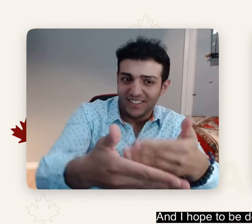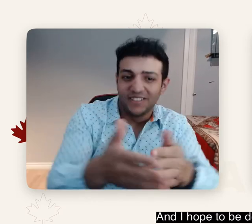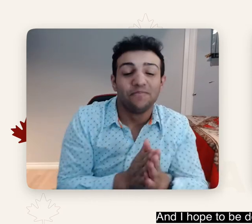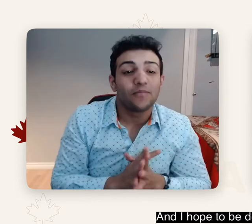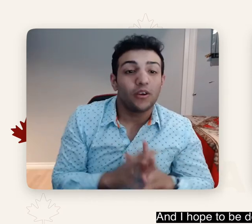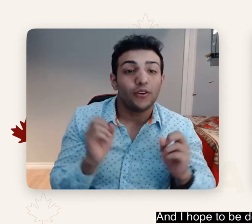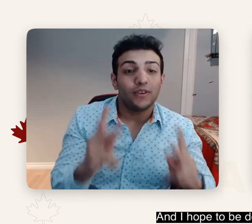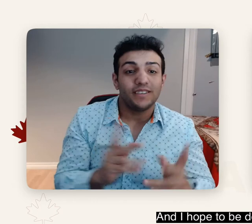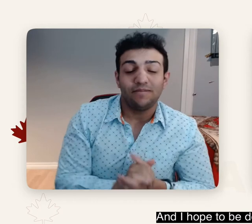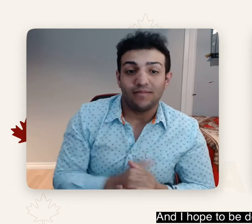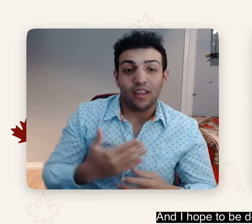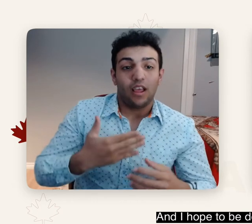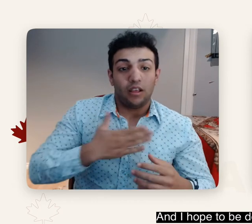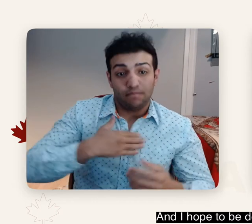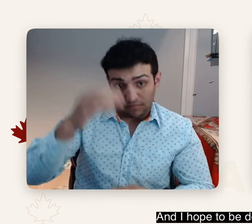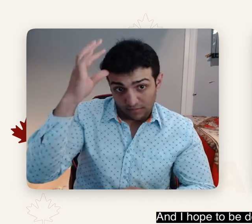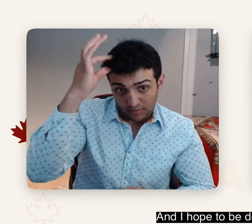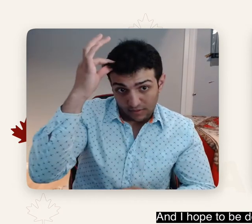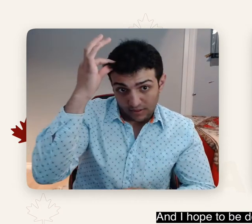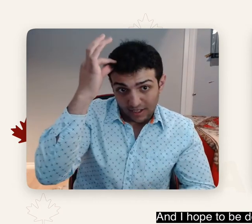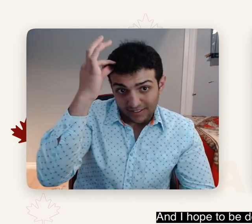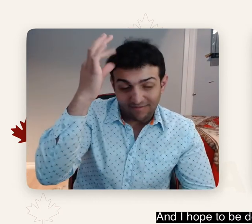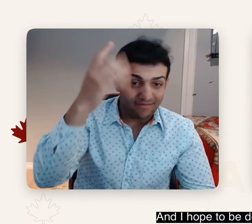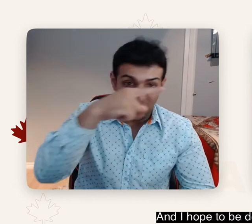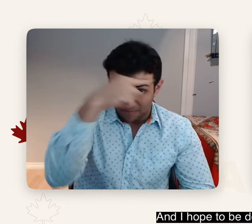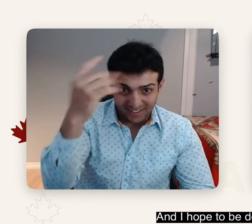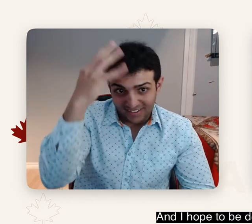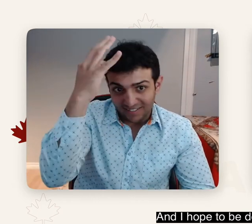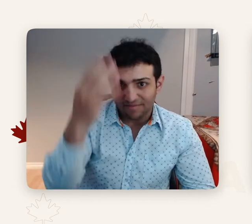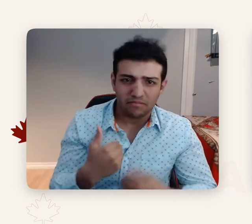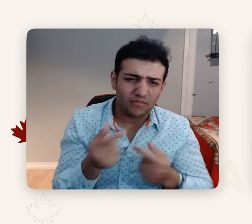And I hope to be doing more of that in the future.